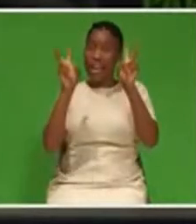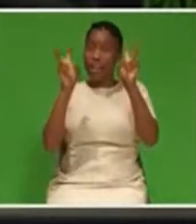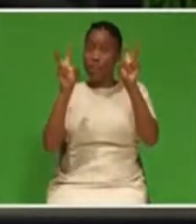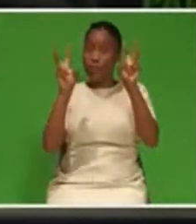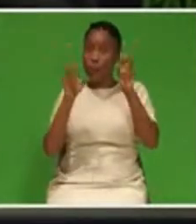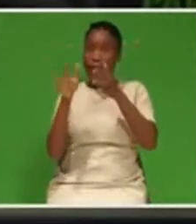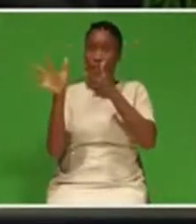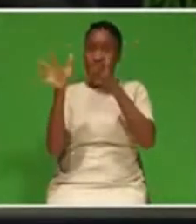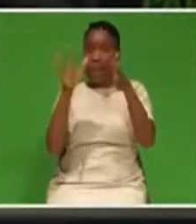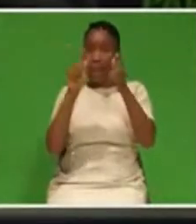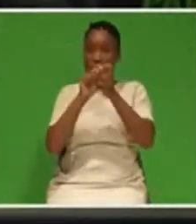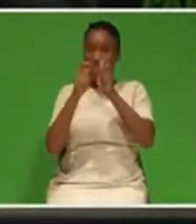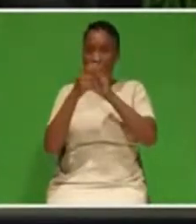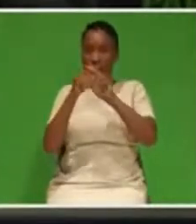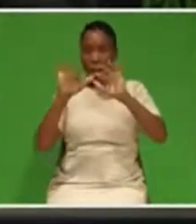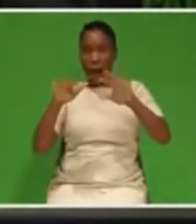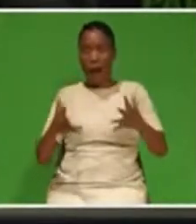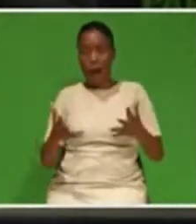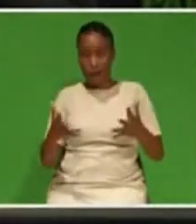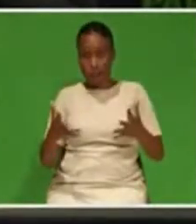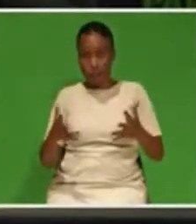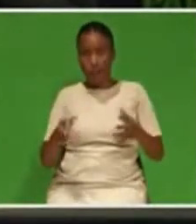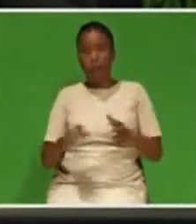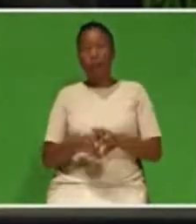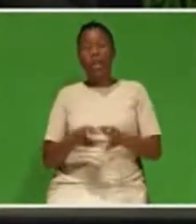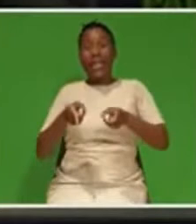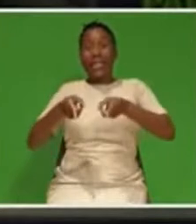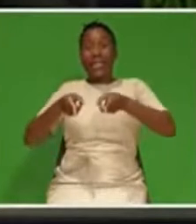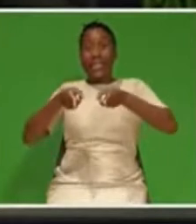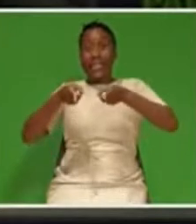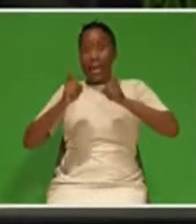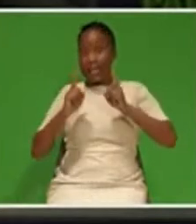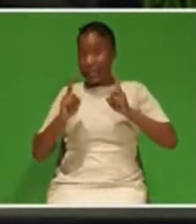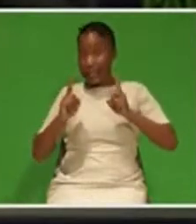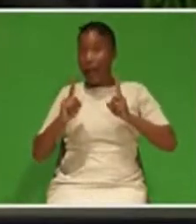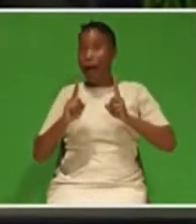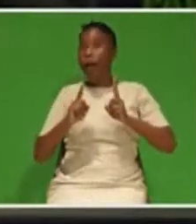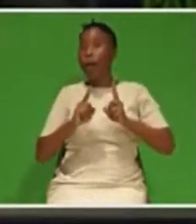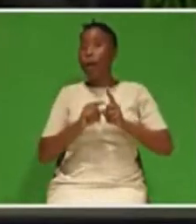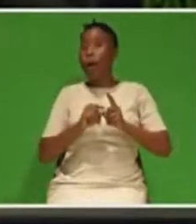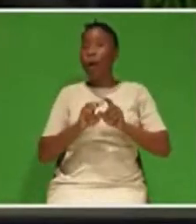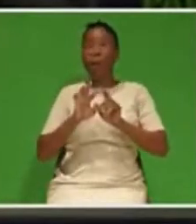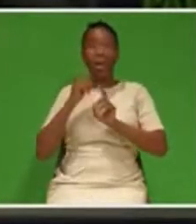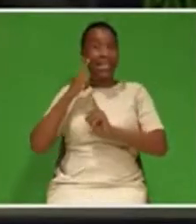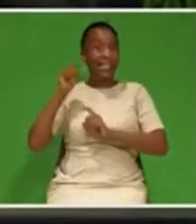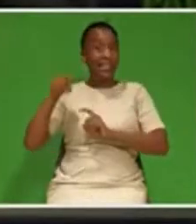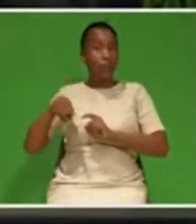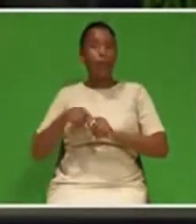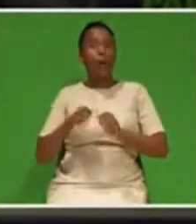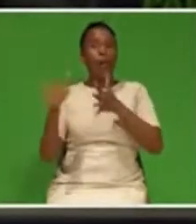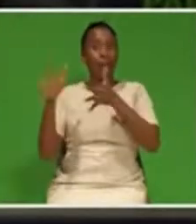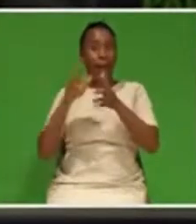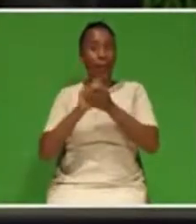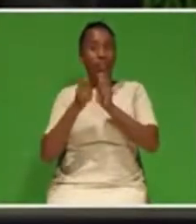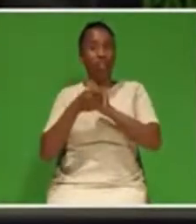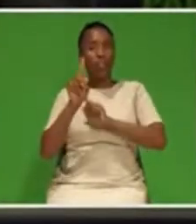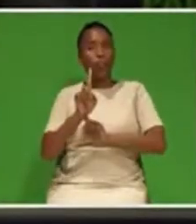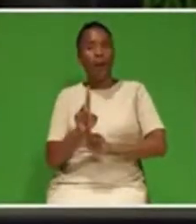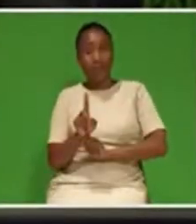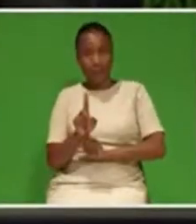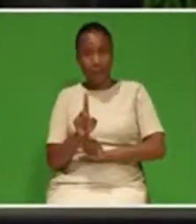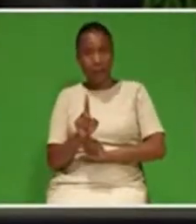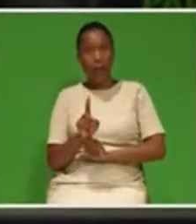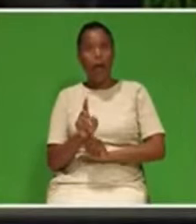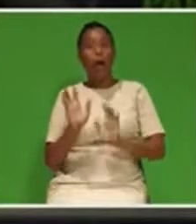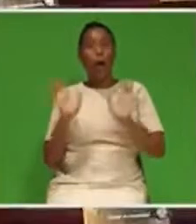change and what the dangers of not addressing climate change are. And they don't only touch on